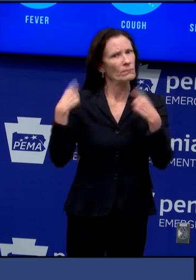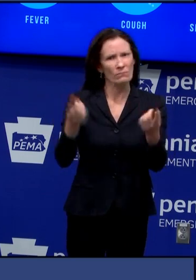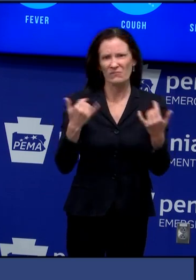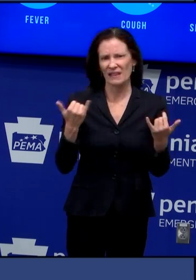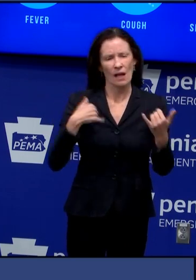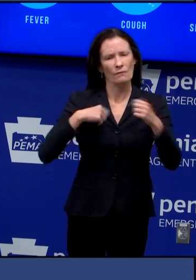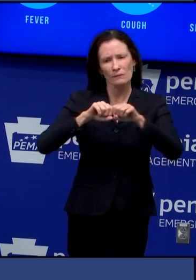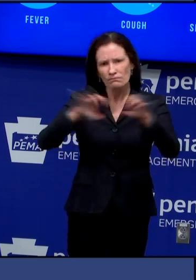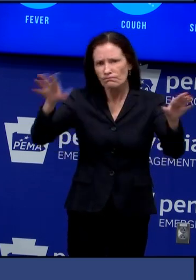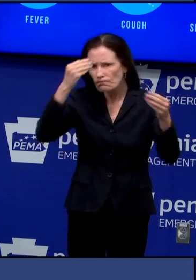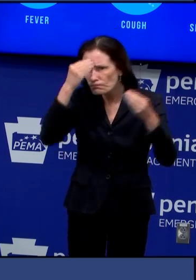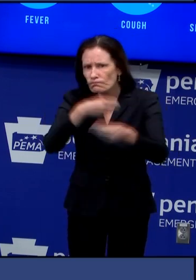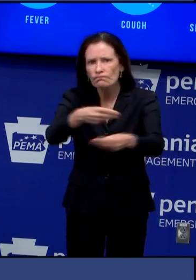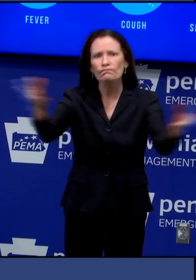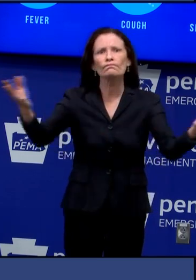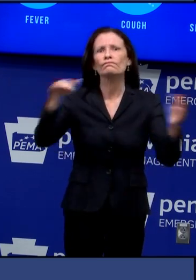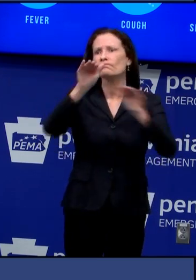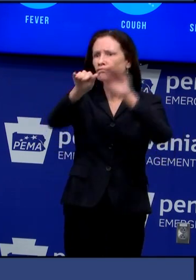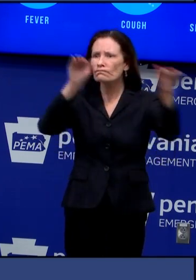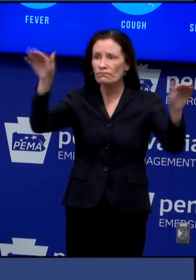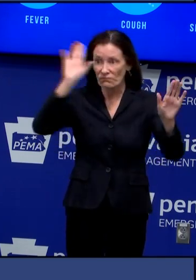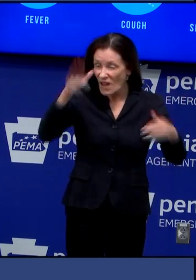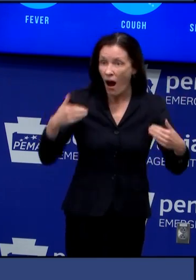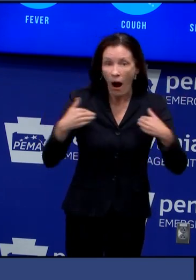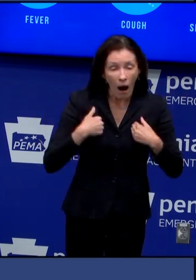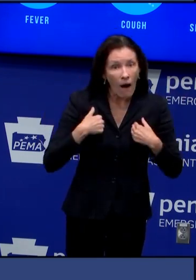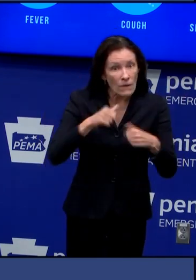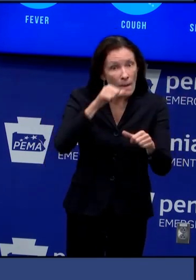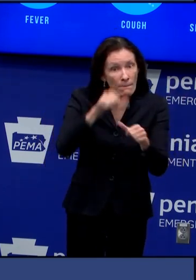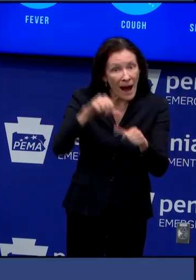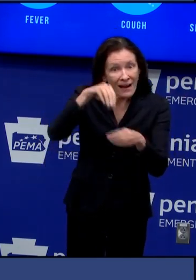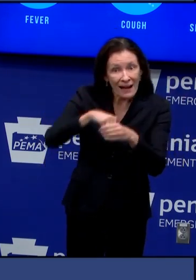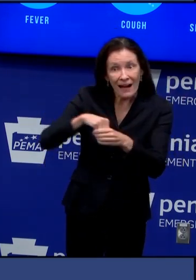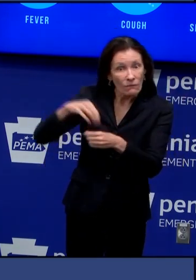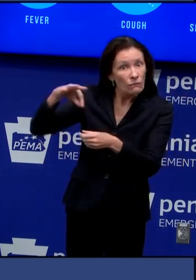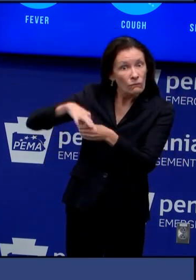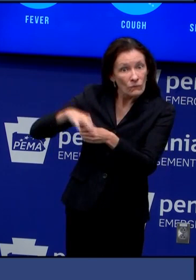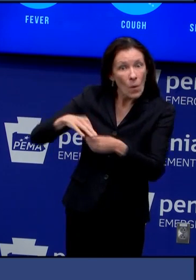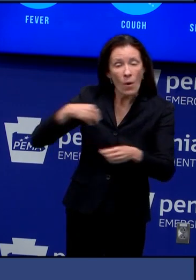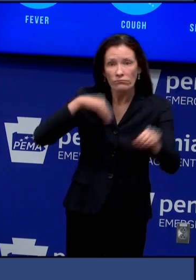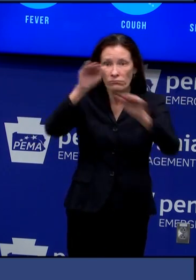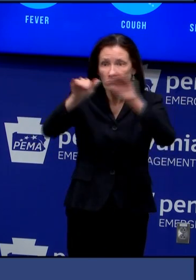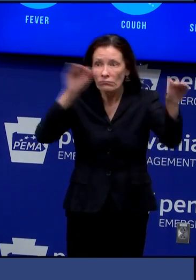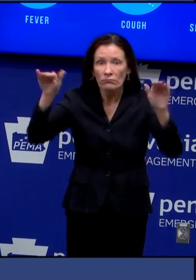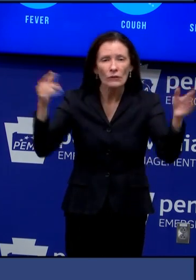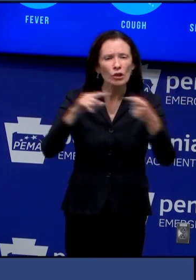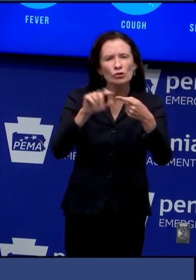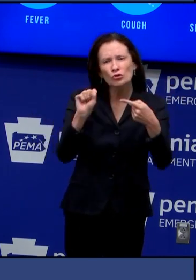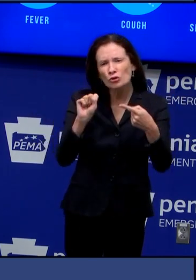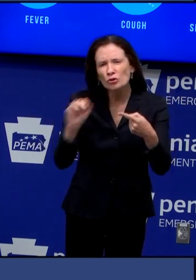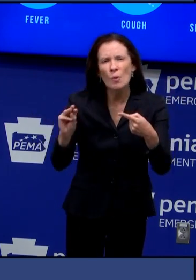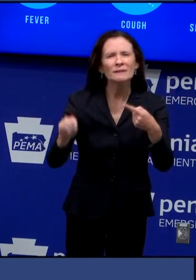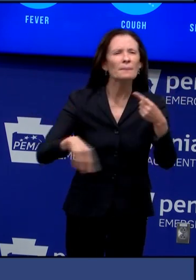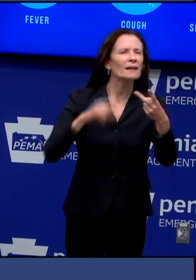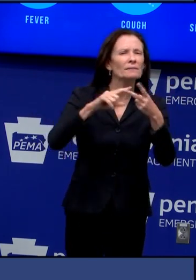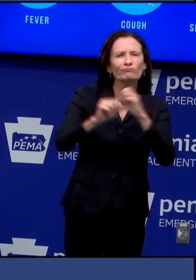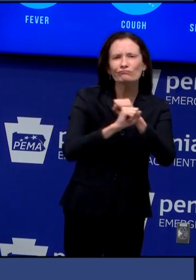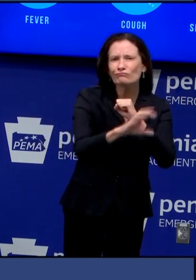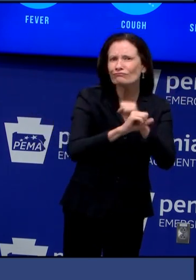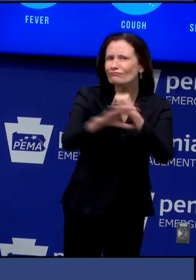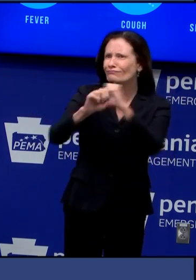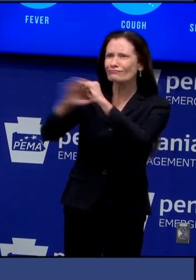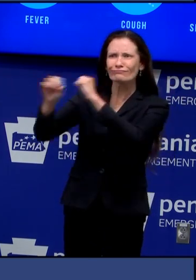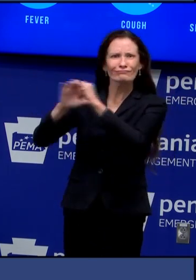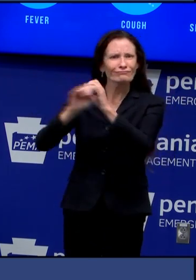already nearly a million voters have applied to vote by mail this allows voters to make their choices